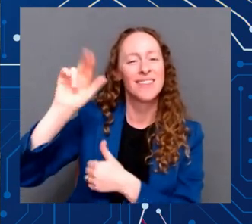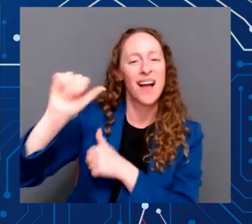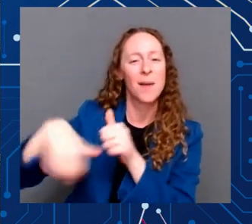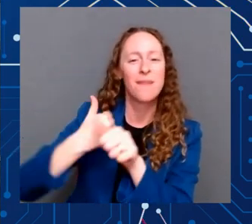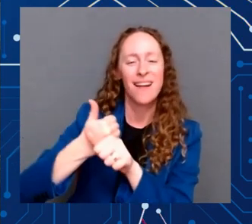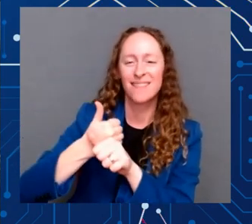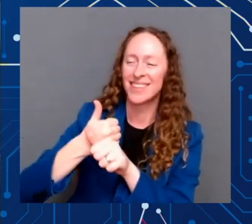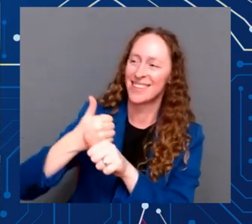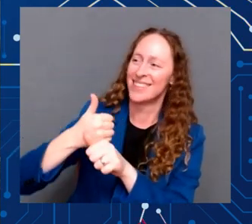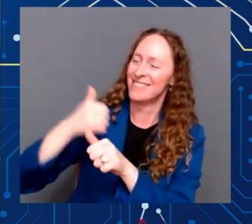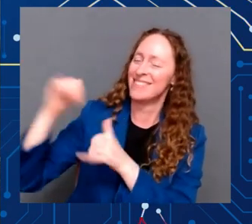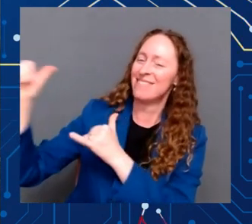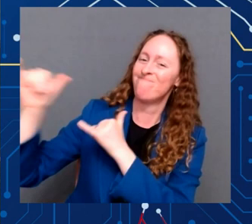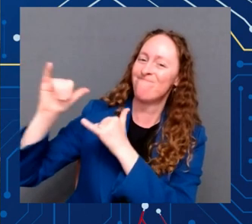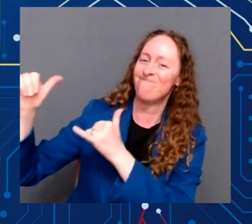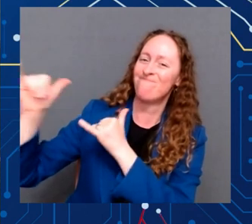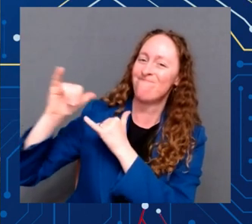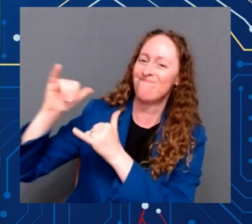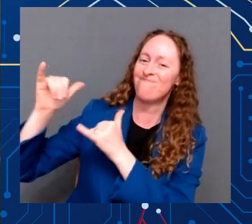you, brother.